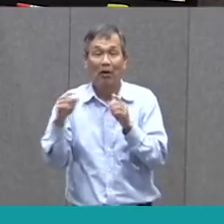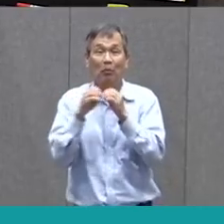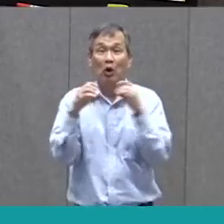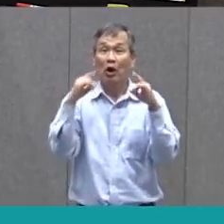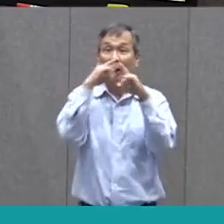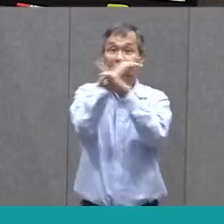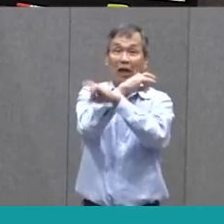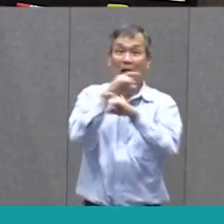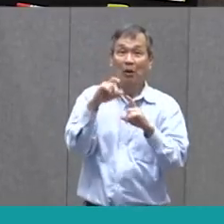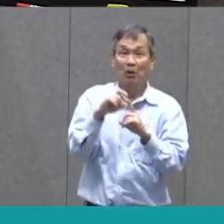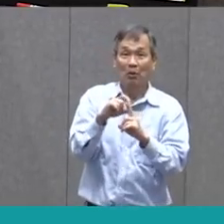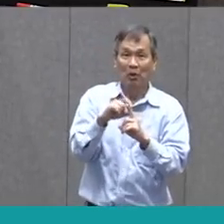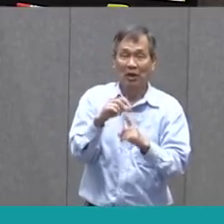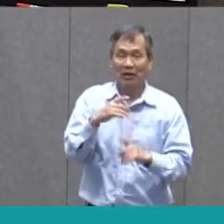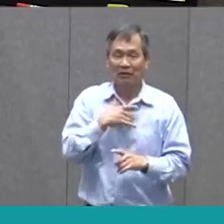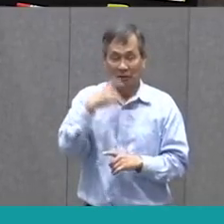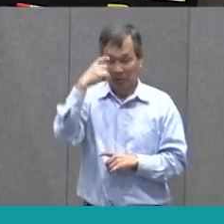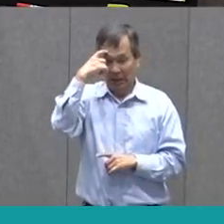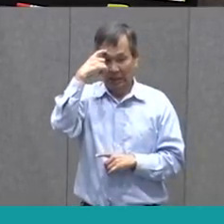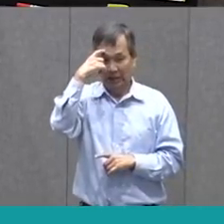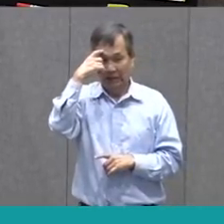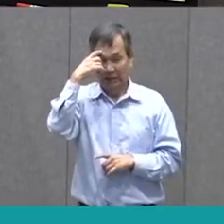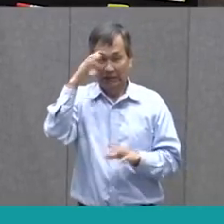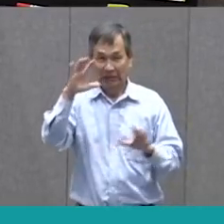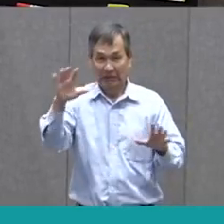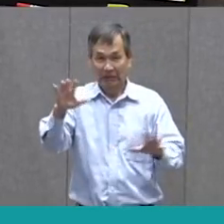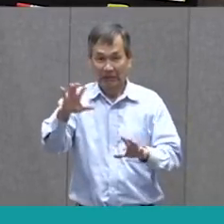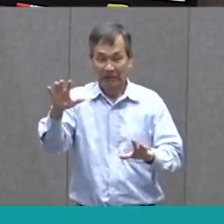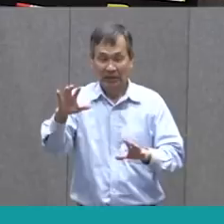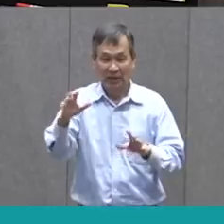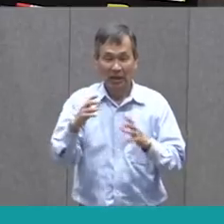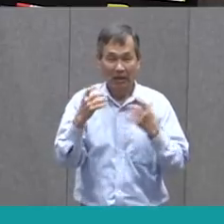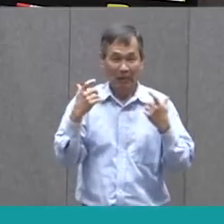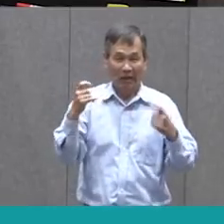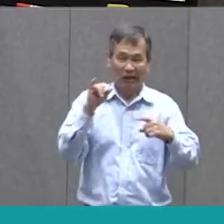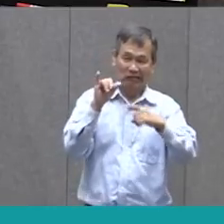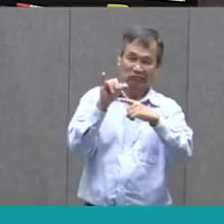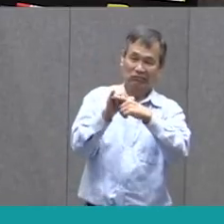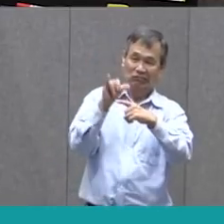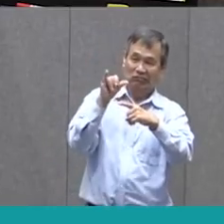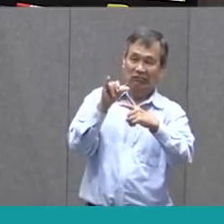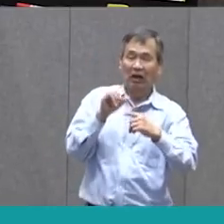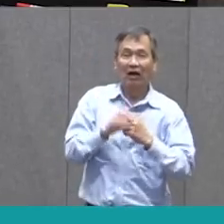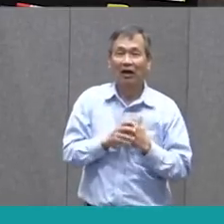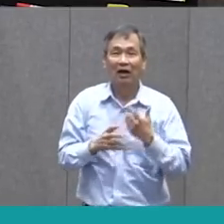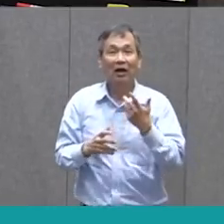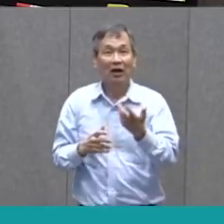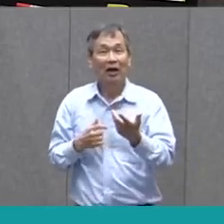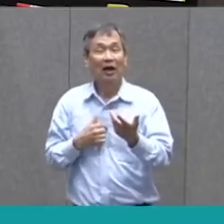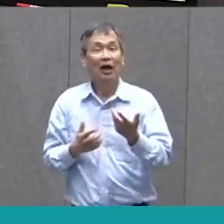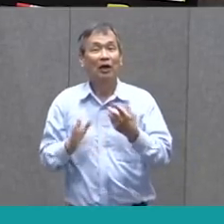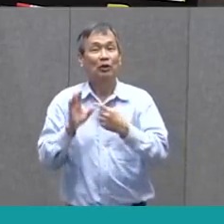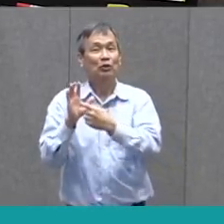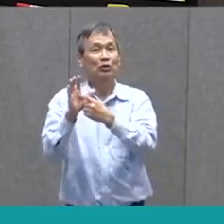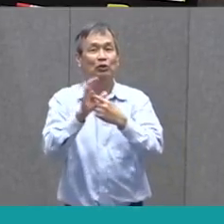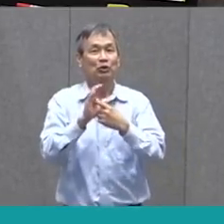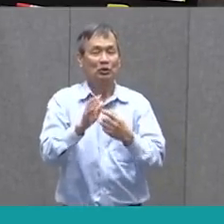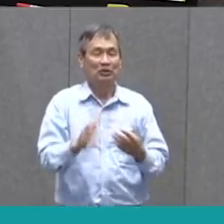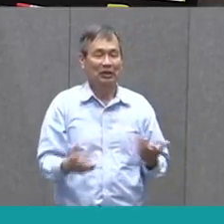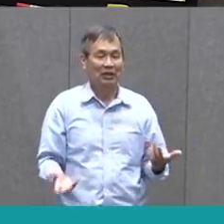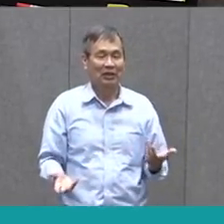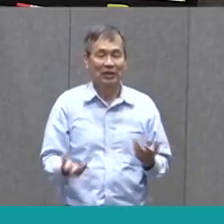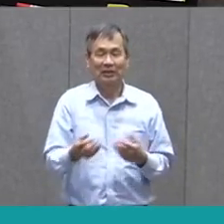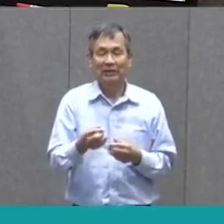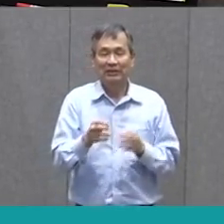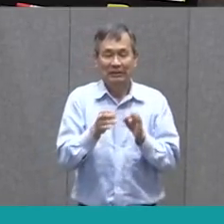words. And you can feel your brain grow as a reader, as you take on larger and bigger words. And I'm about to show you a pretty big